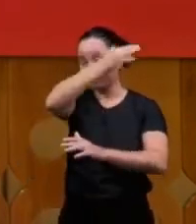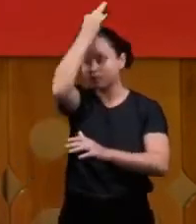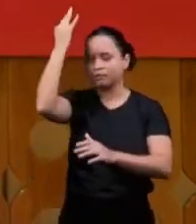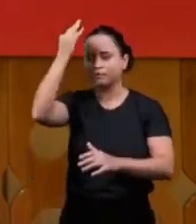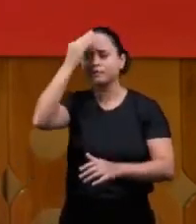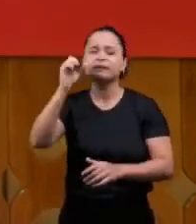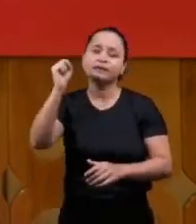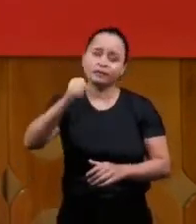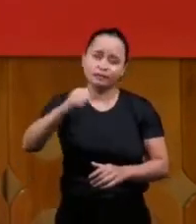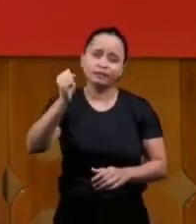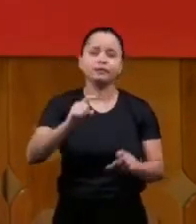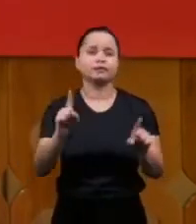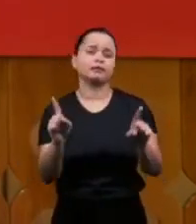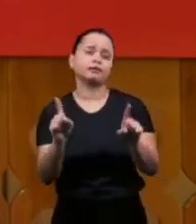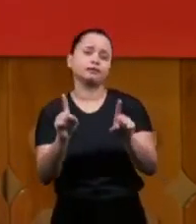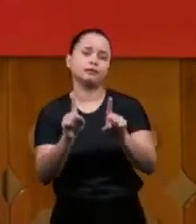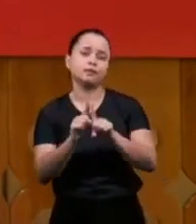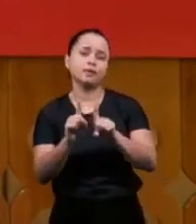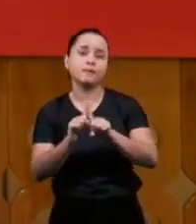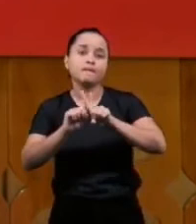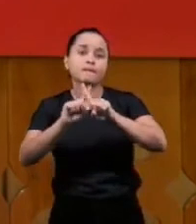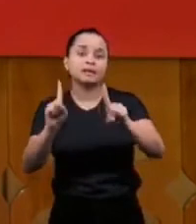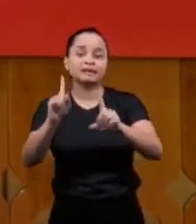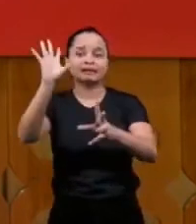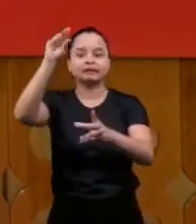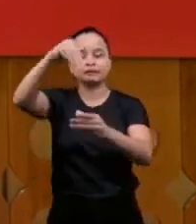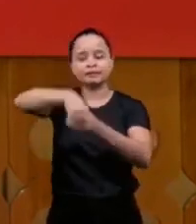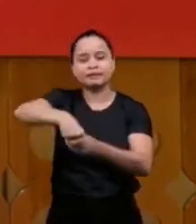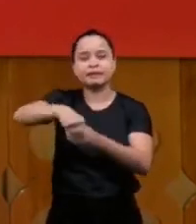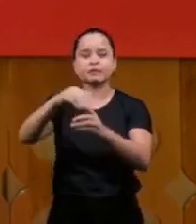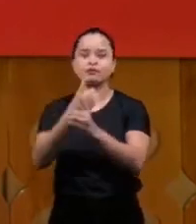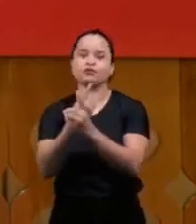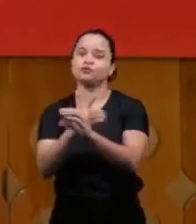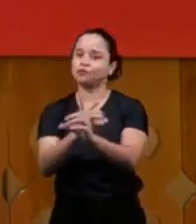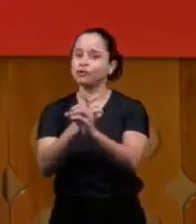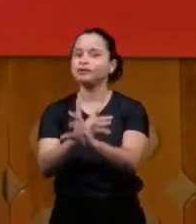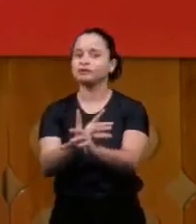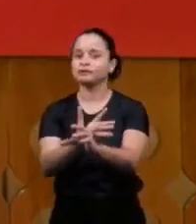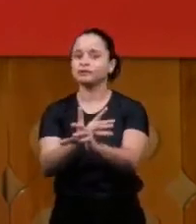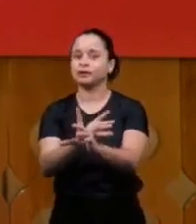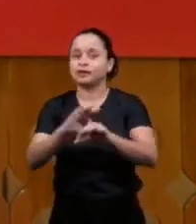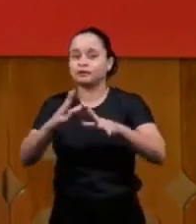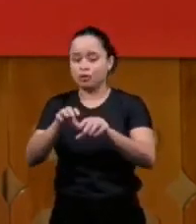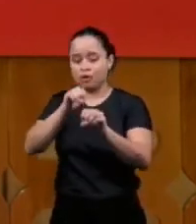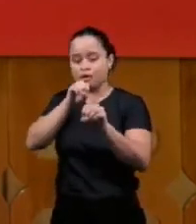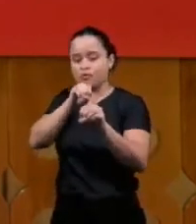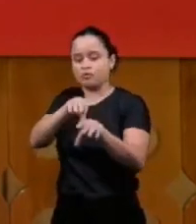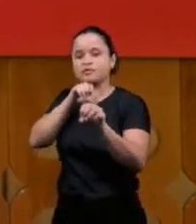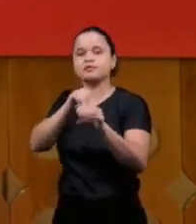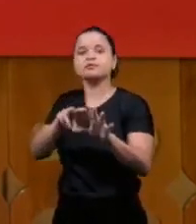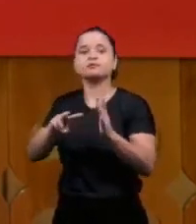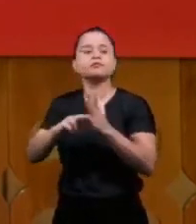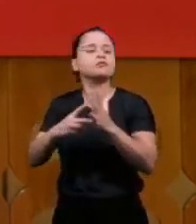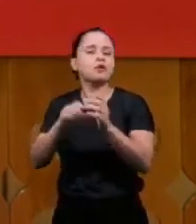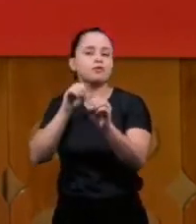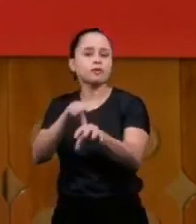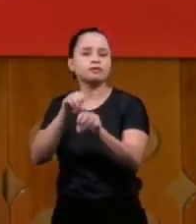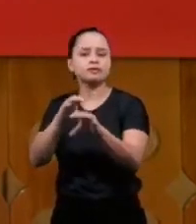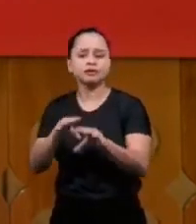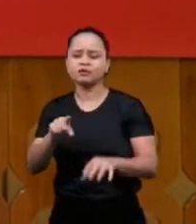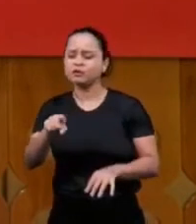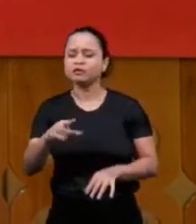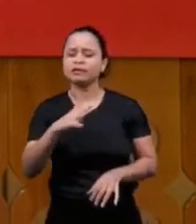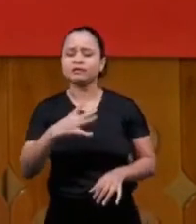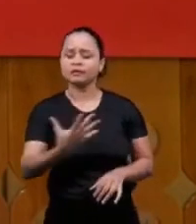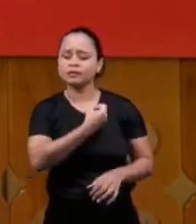these are within a doctrine salvation is a doctrine through teaching how is salvation you